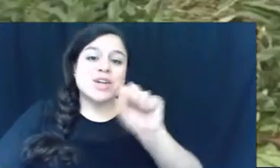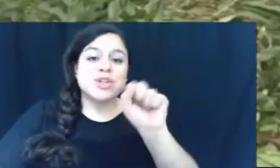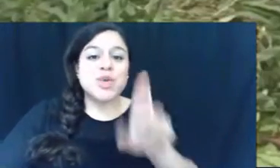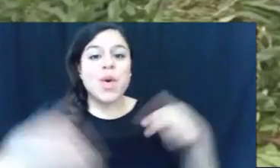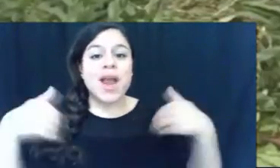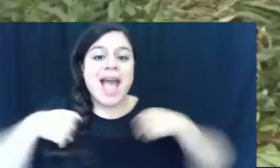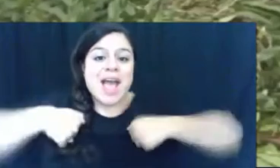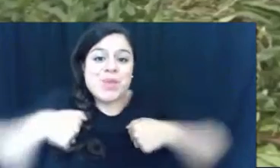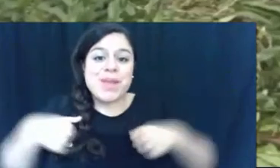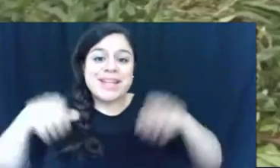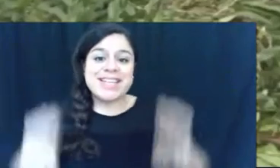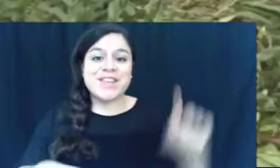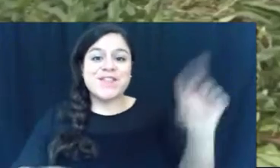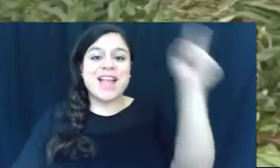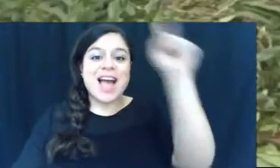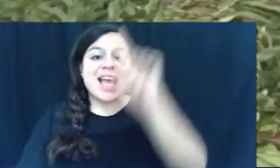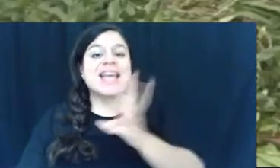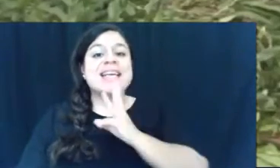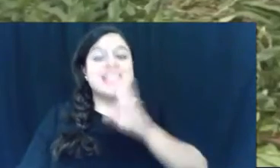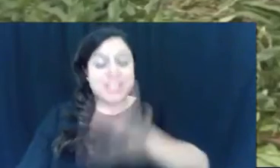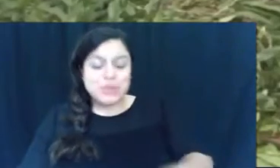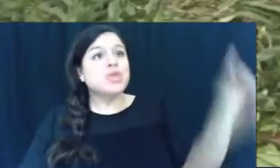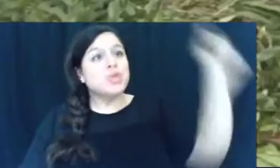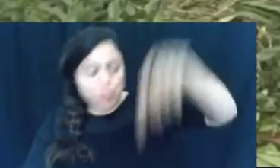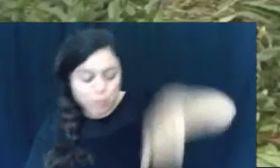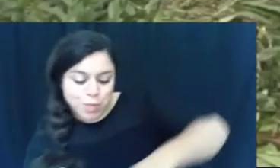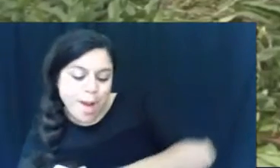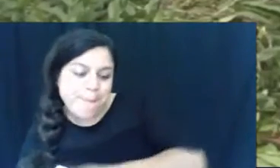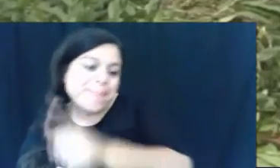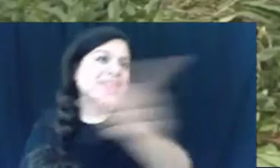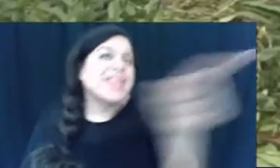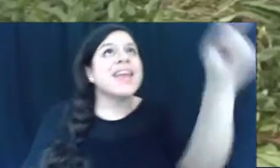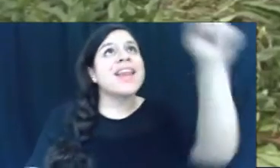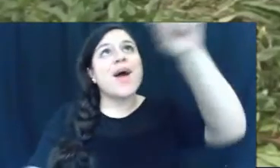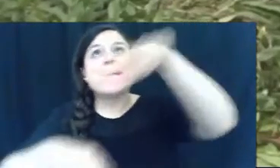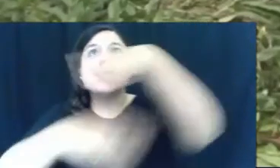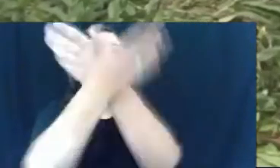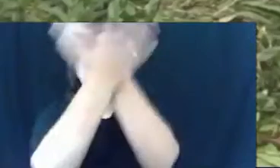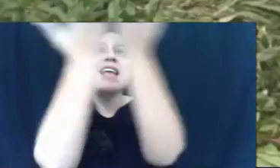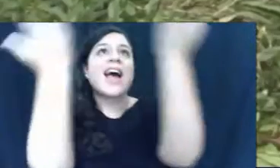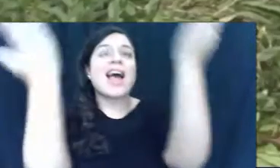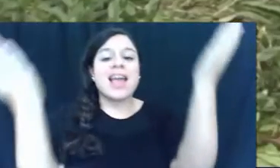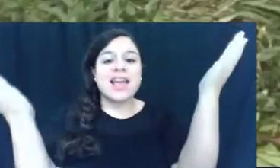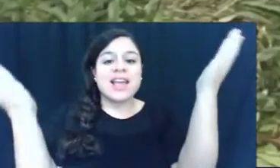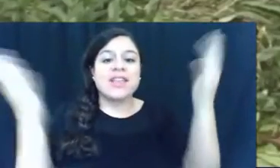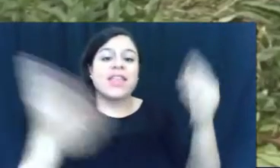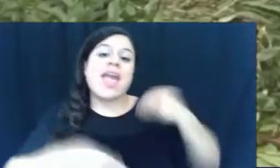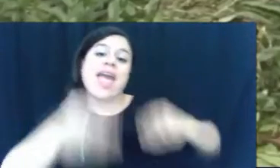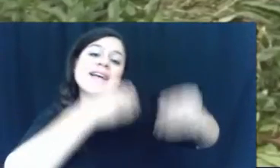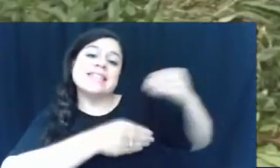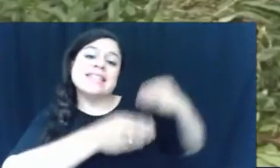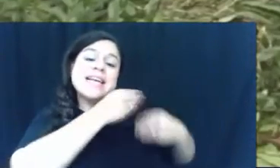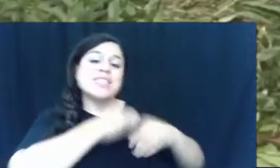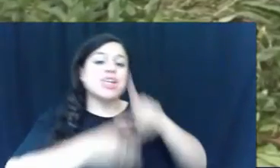Pterosaur had wings and could fly. He'd swoop in the swamp, then up in the sky. The